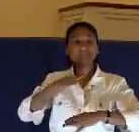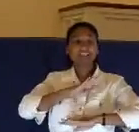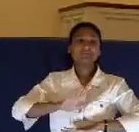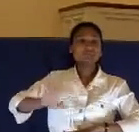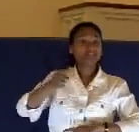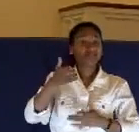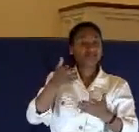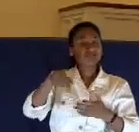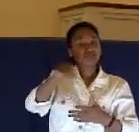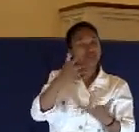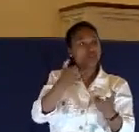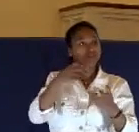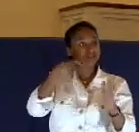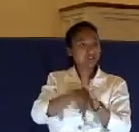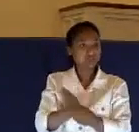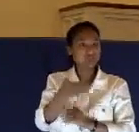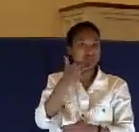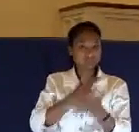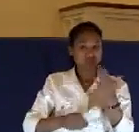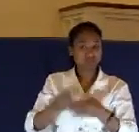Jews that were there.